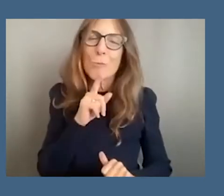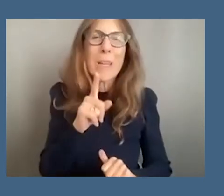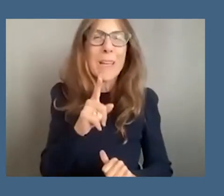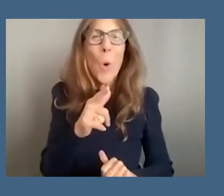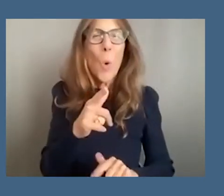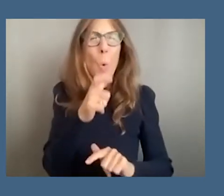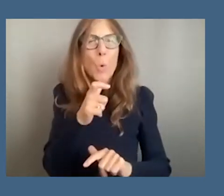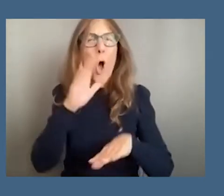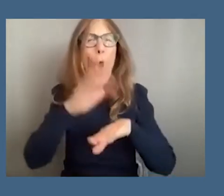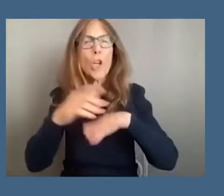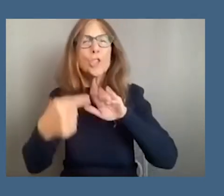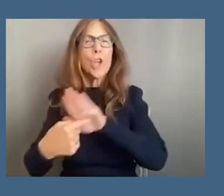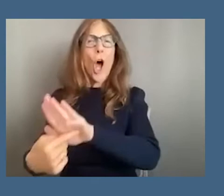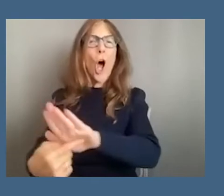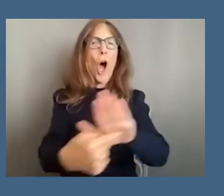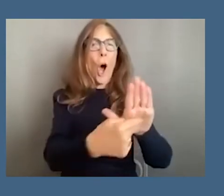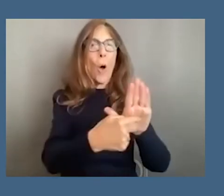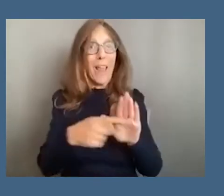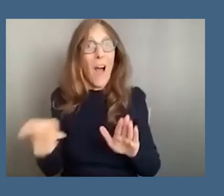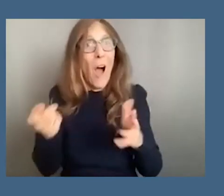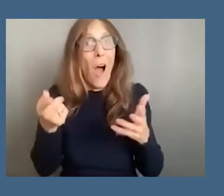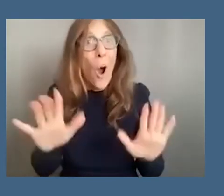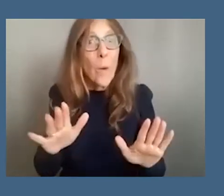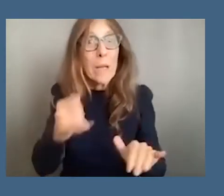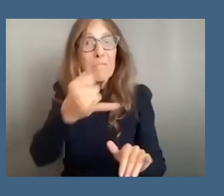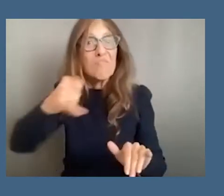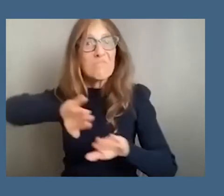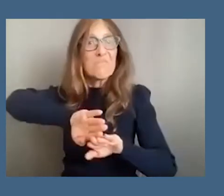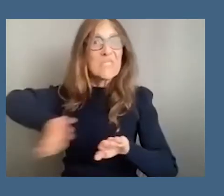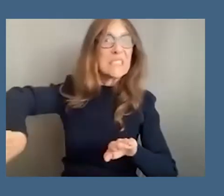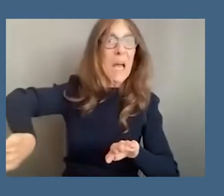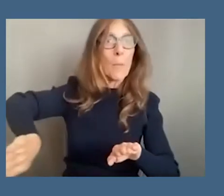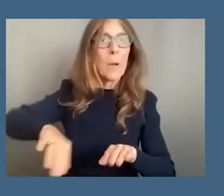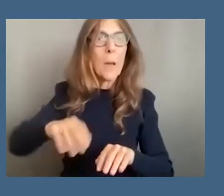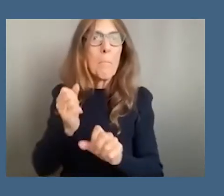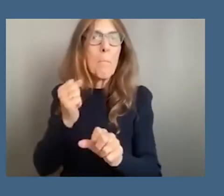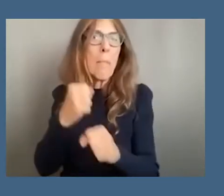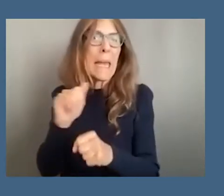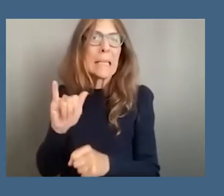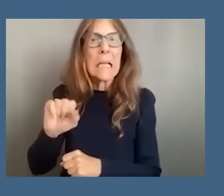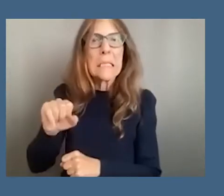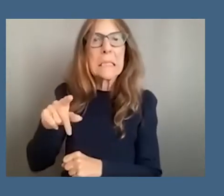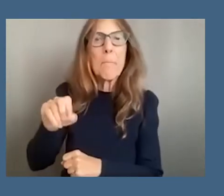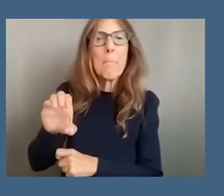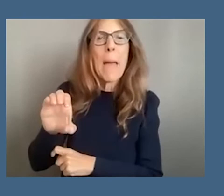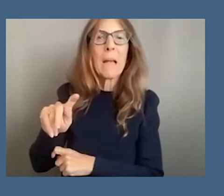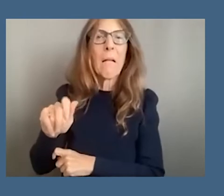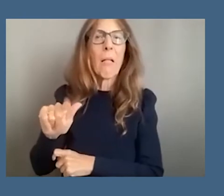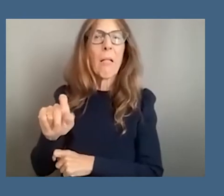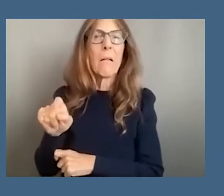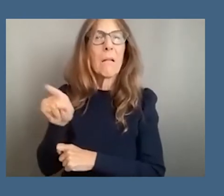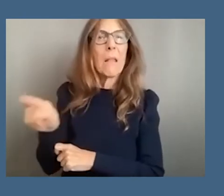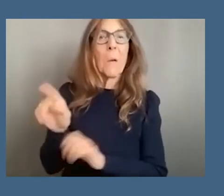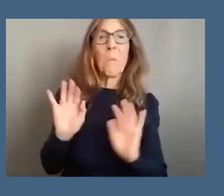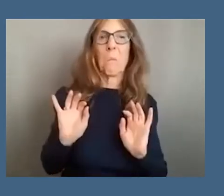display is someone who has already been separated from a given community and made into a spectacle uh made into a representation